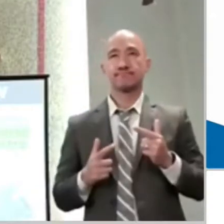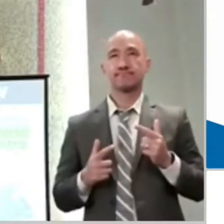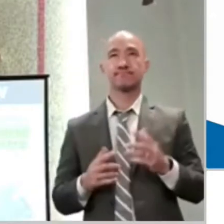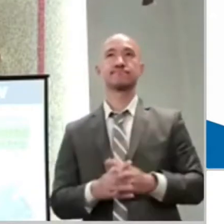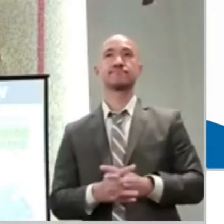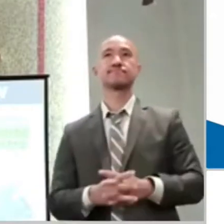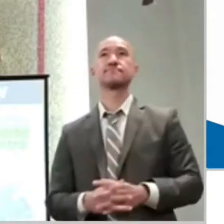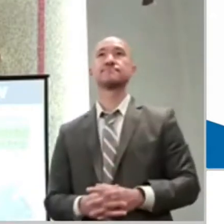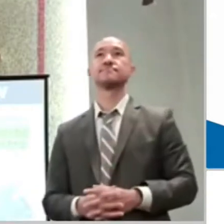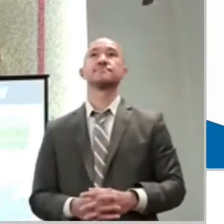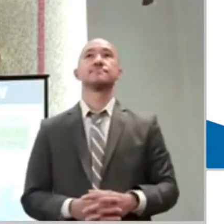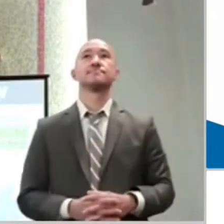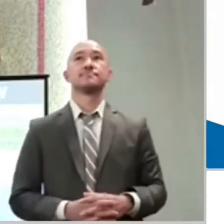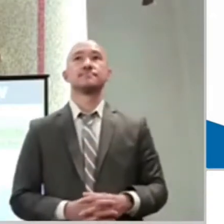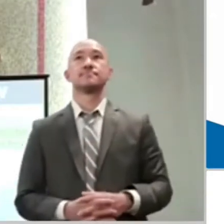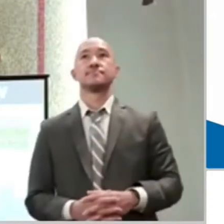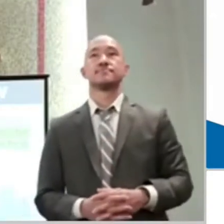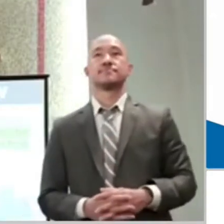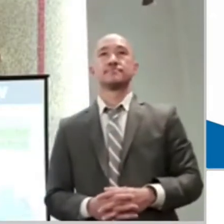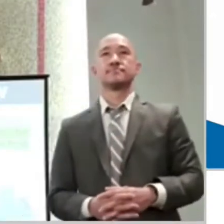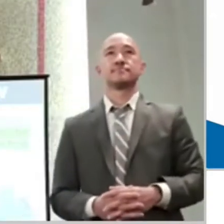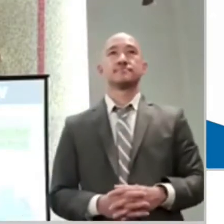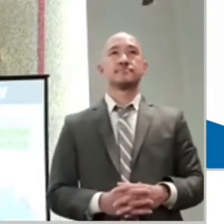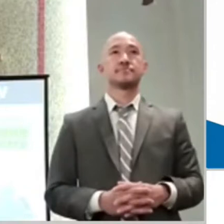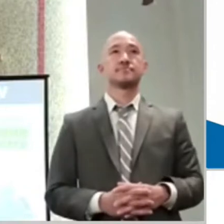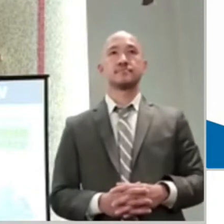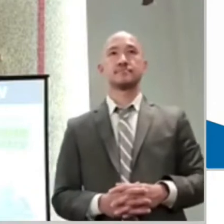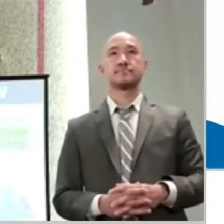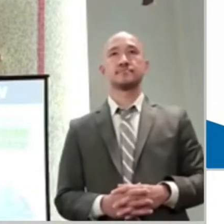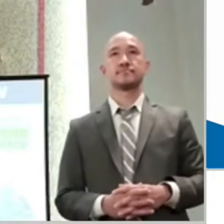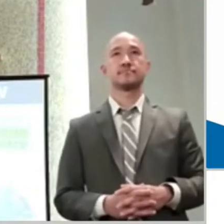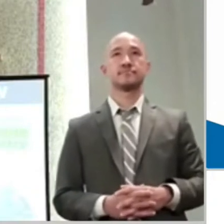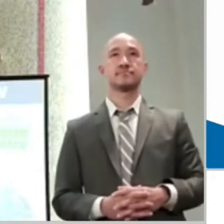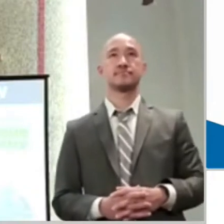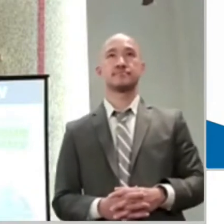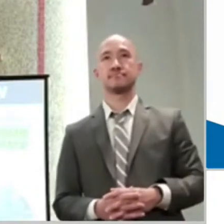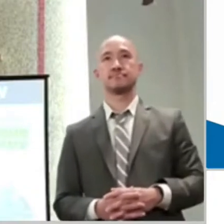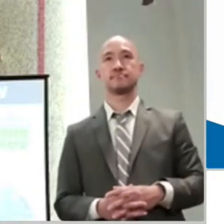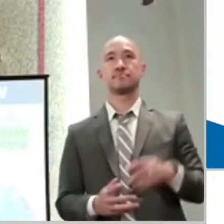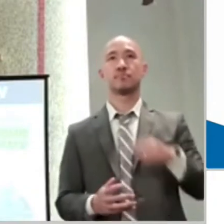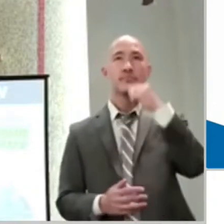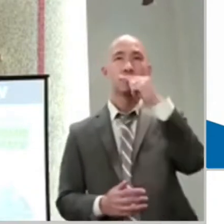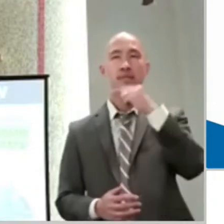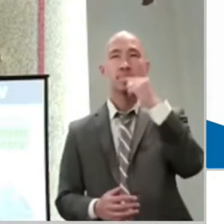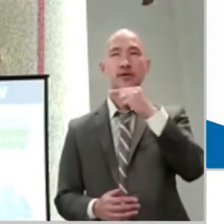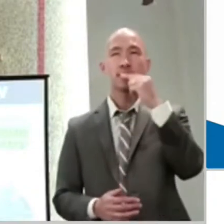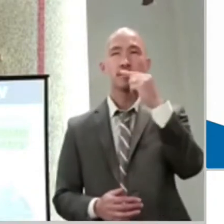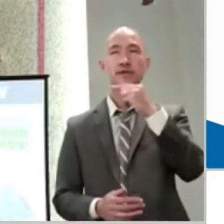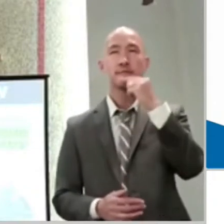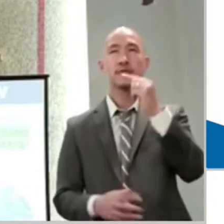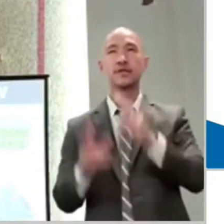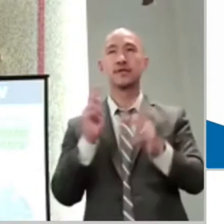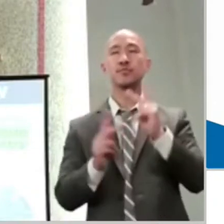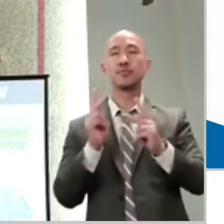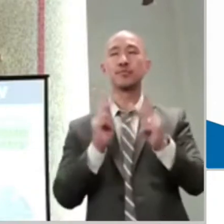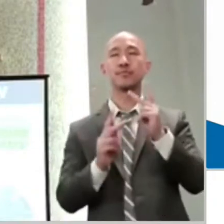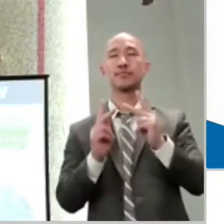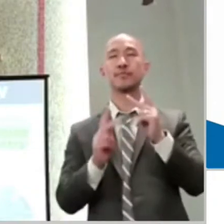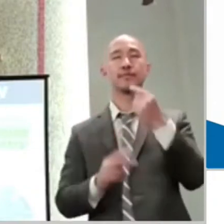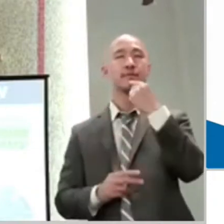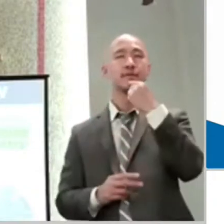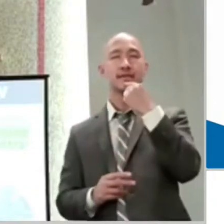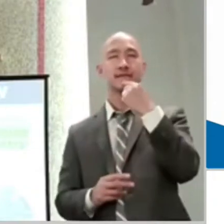Yes, you know, we could use the human proverb, if you could walk a mile in my shoes. But that is kind of a hopeless